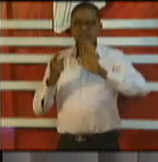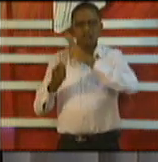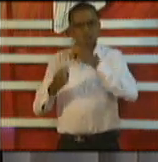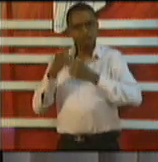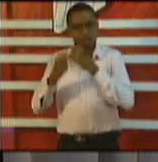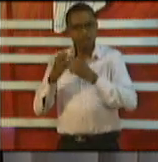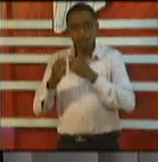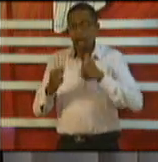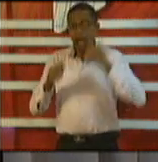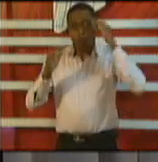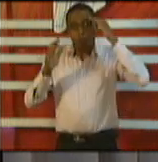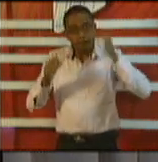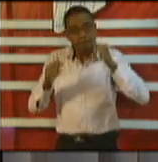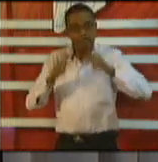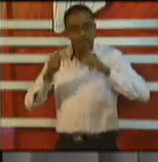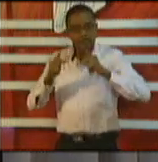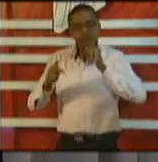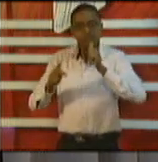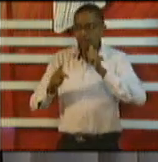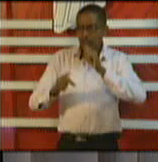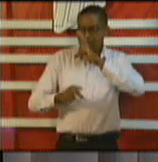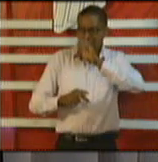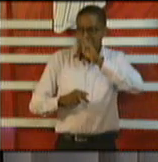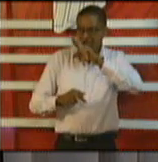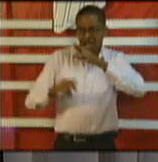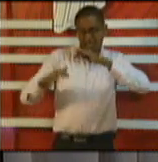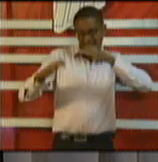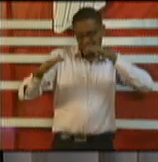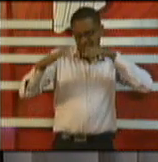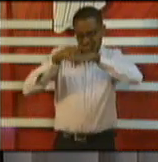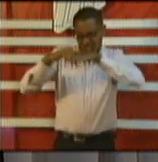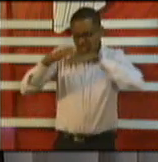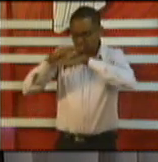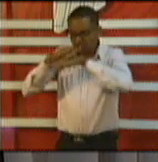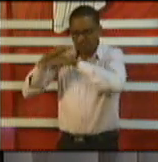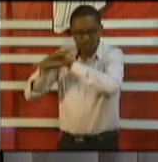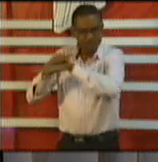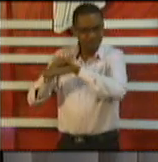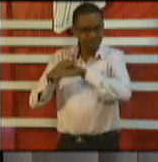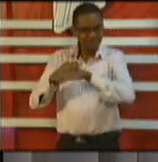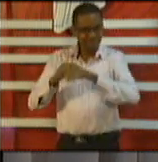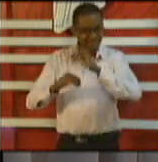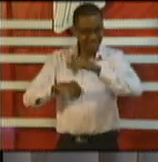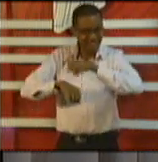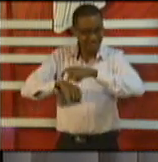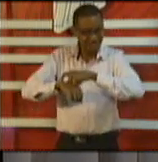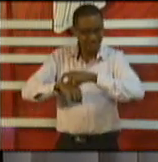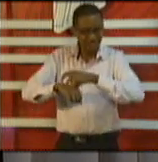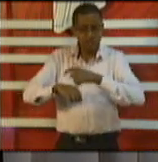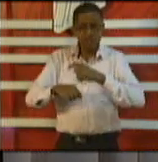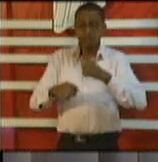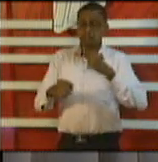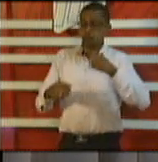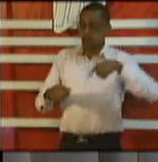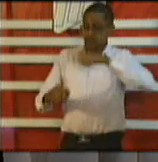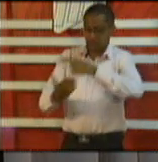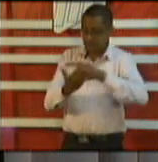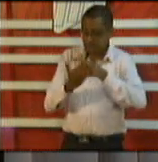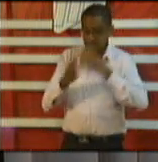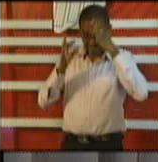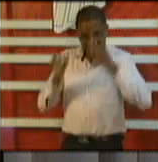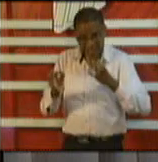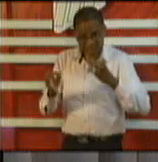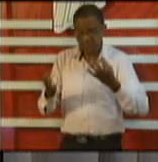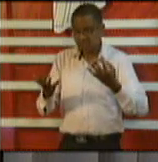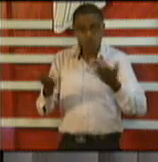the vast majority of people frequenting the bars at those hours but the decision was just taken to go at 8 a.m. because normally businesses are allowed to